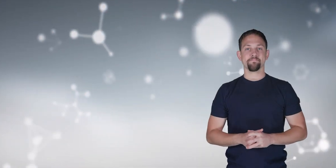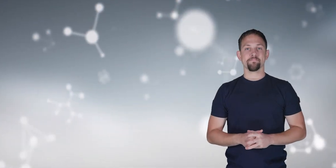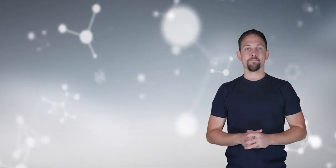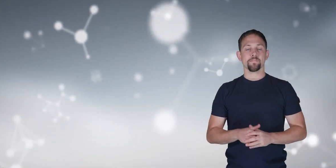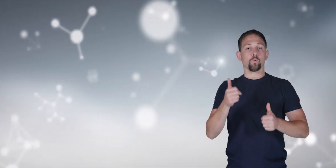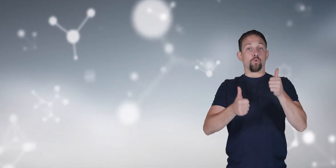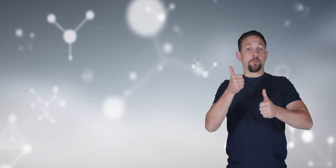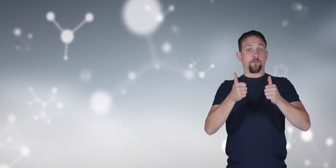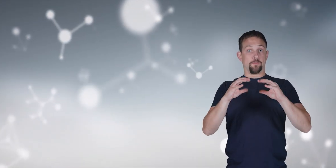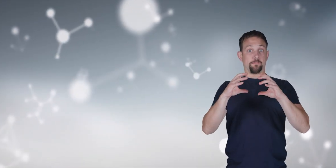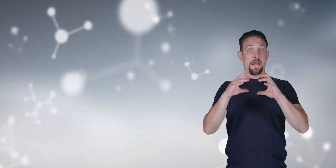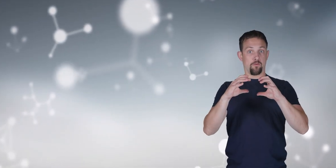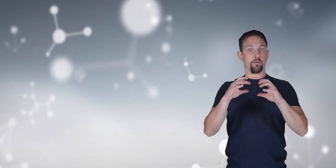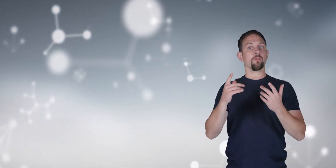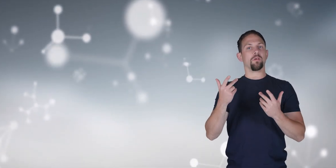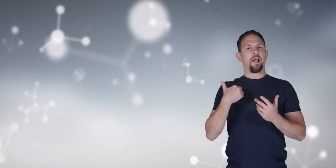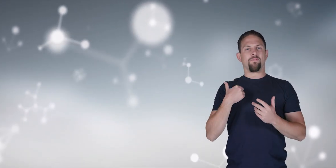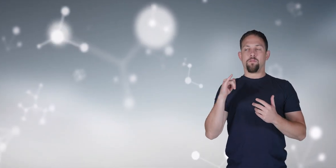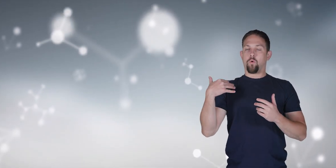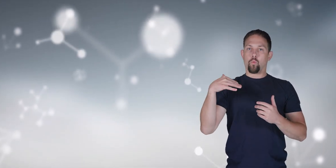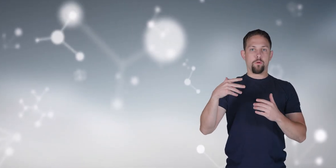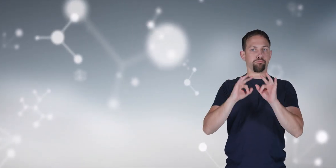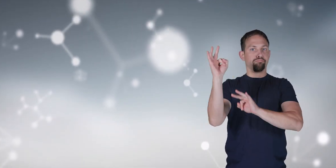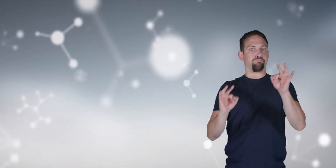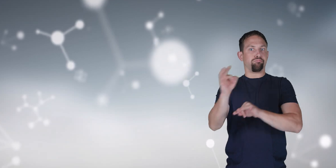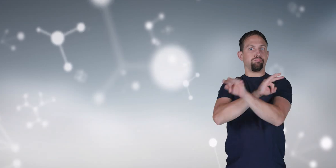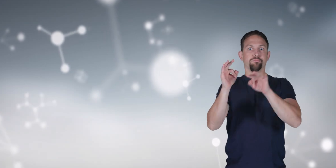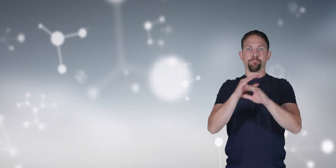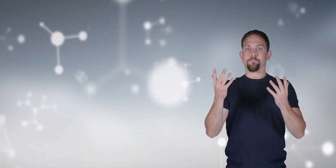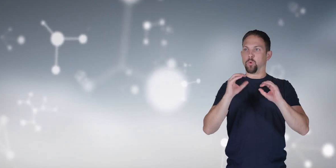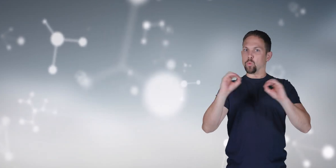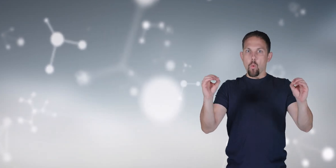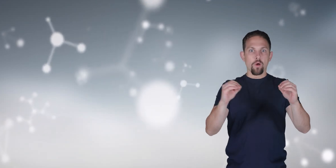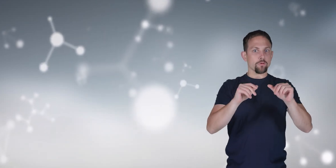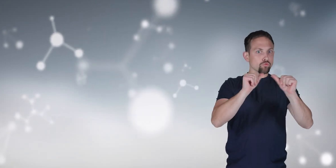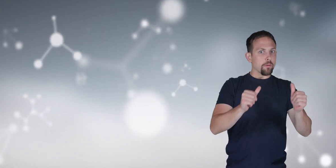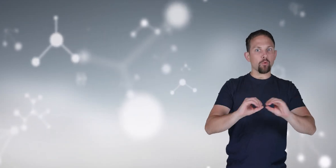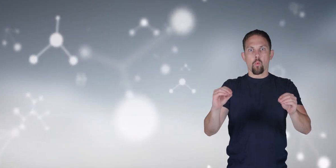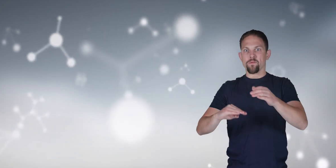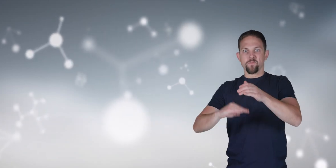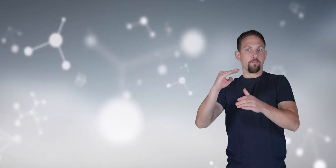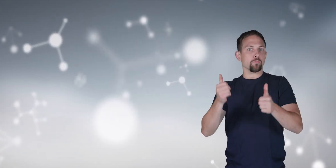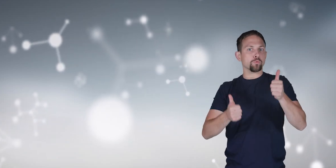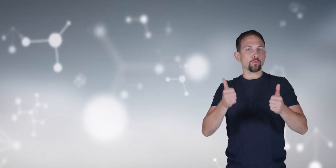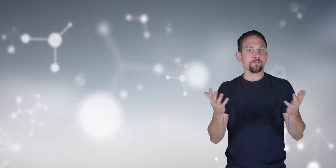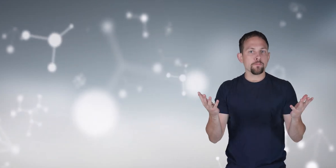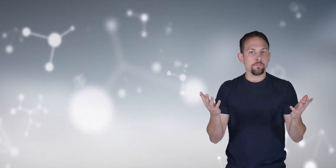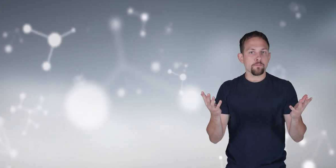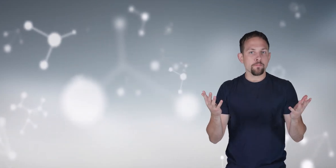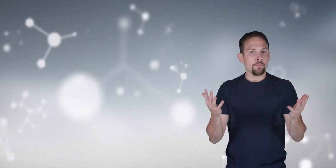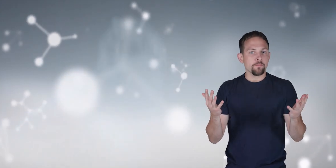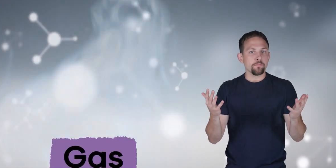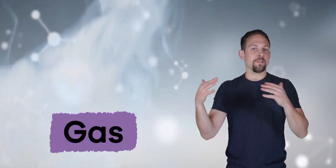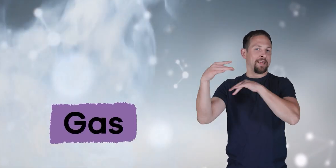which state of matter has particles that are loosely bonded with no definite shape or volume